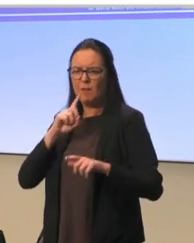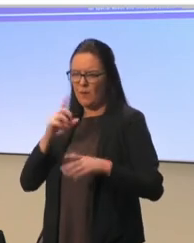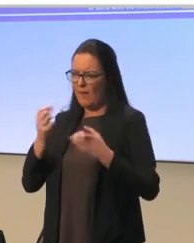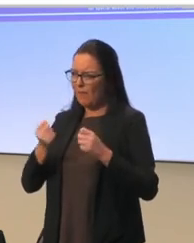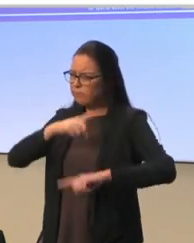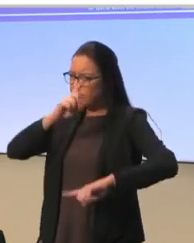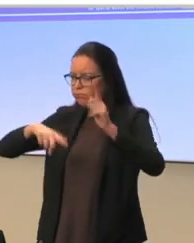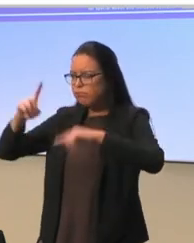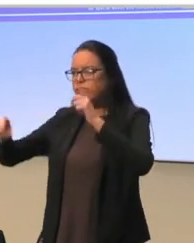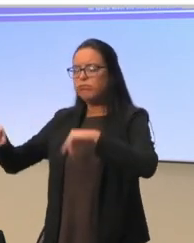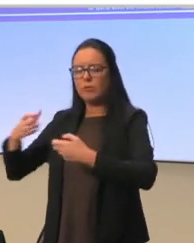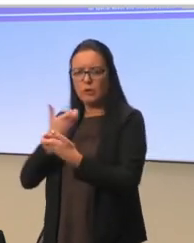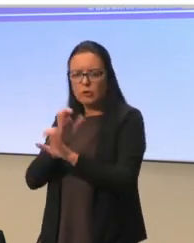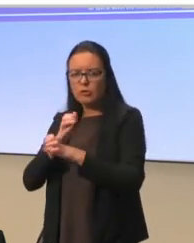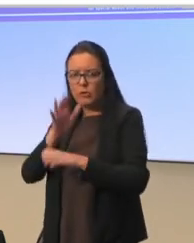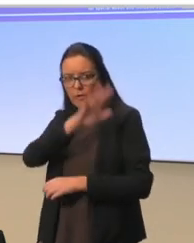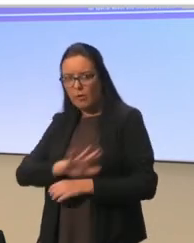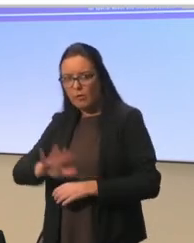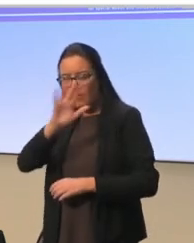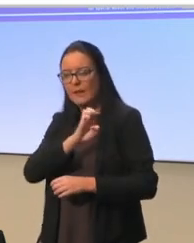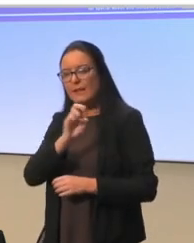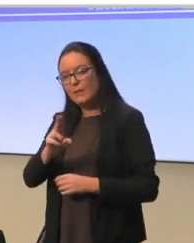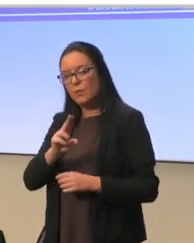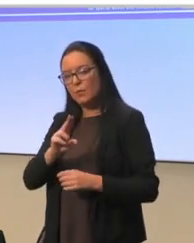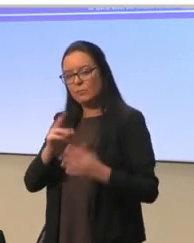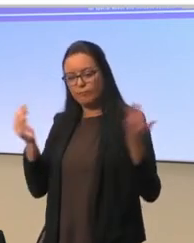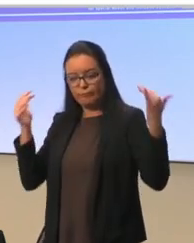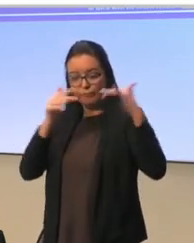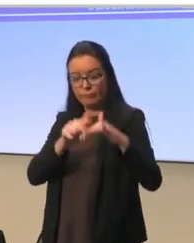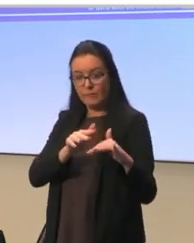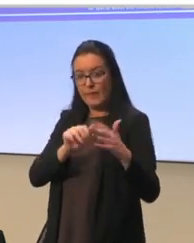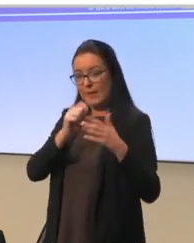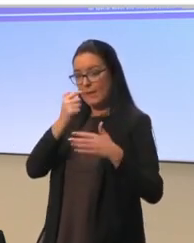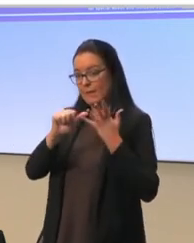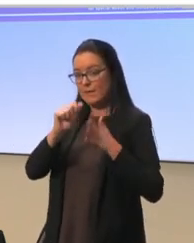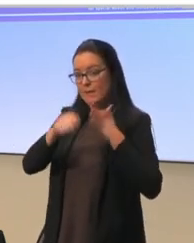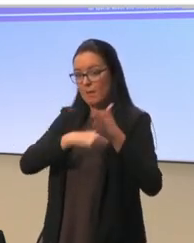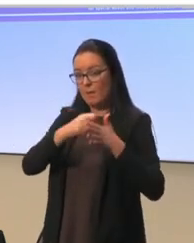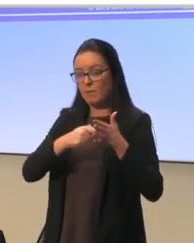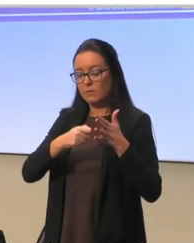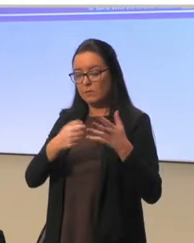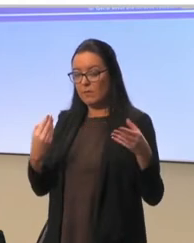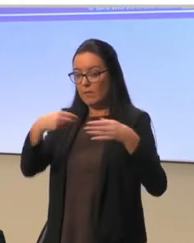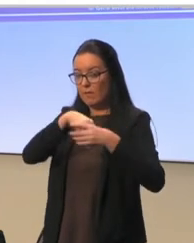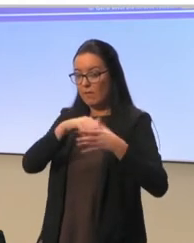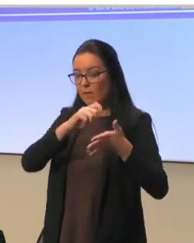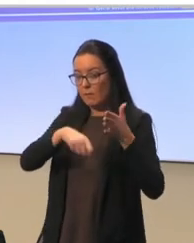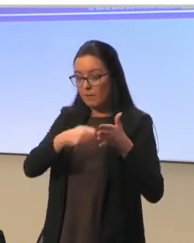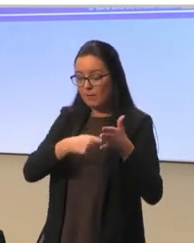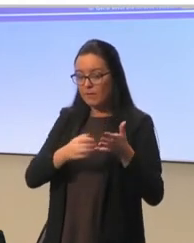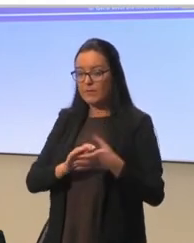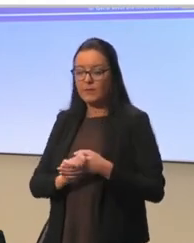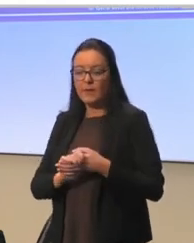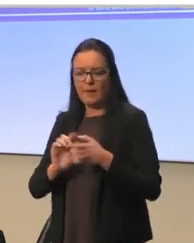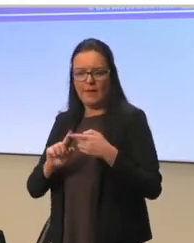from all over Europe that came together in that project. So, it's six countries we have in the project, and we did, we